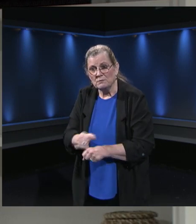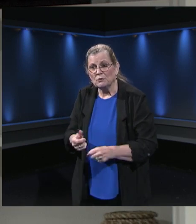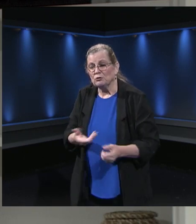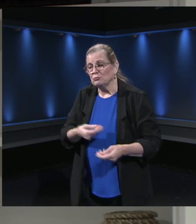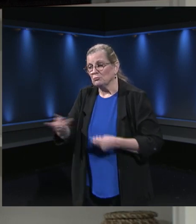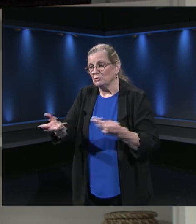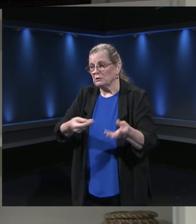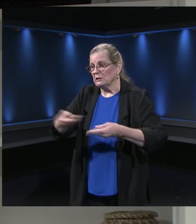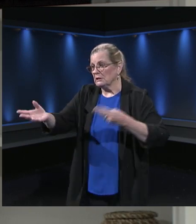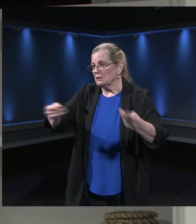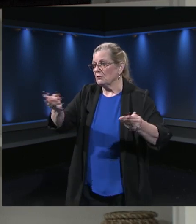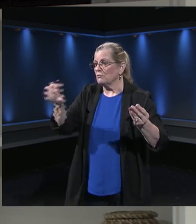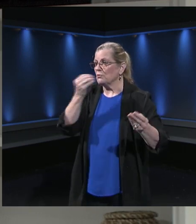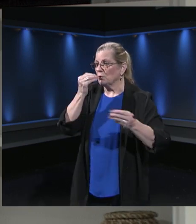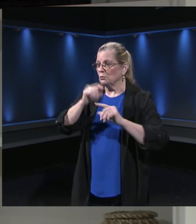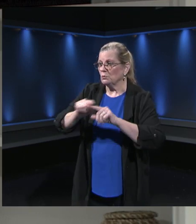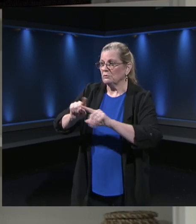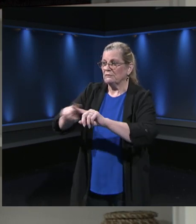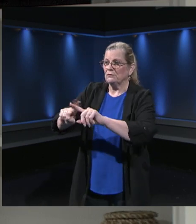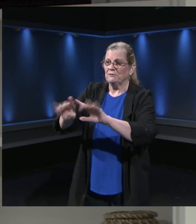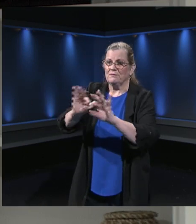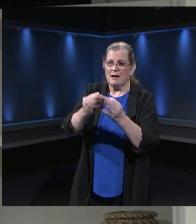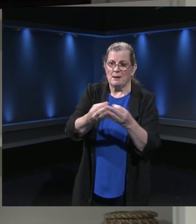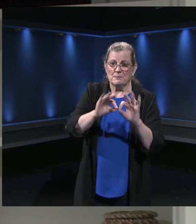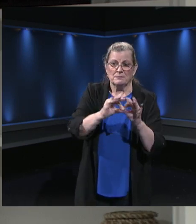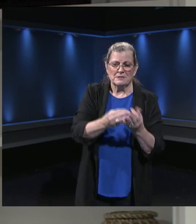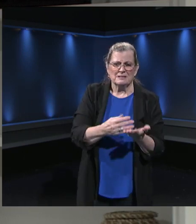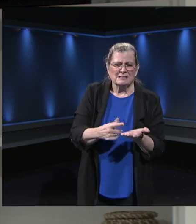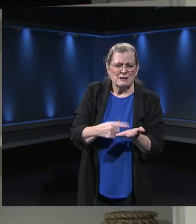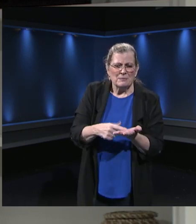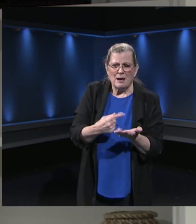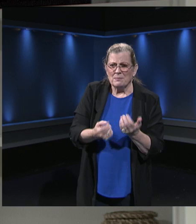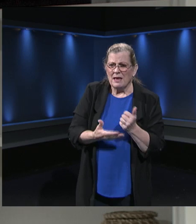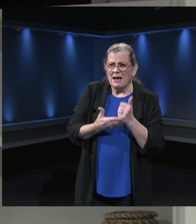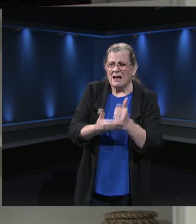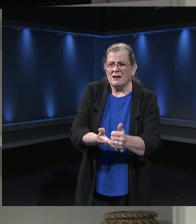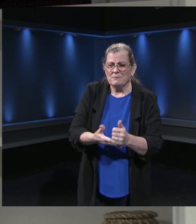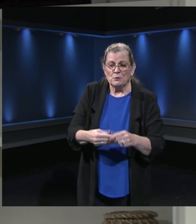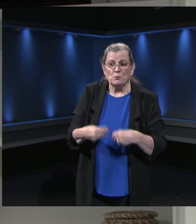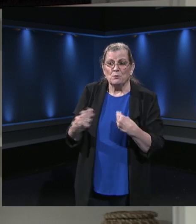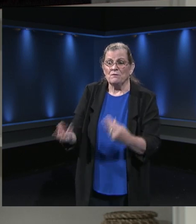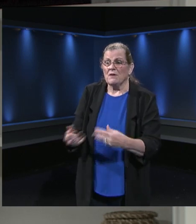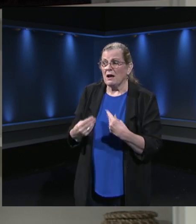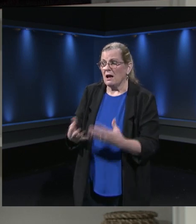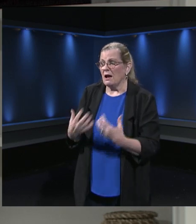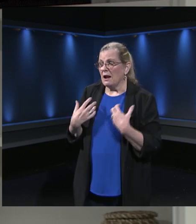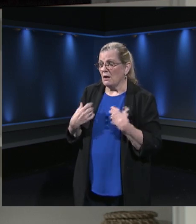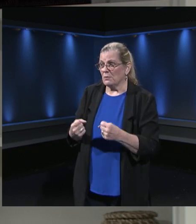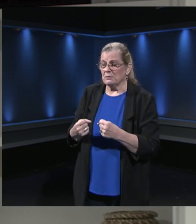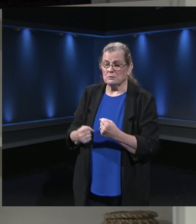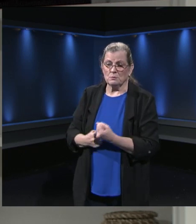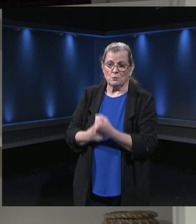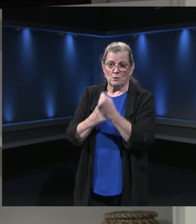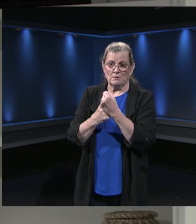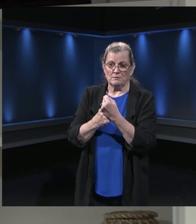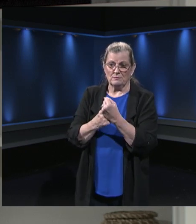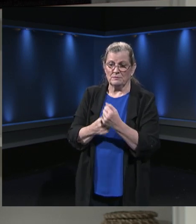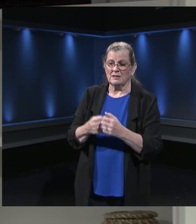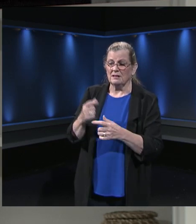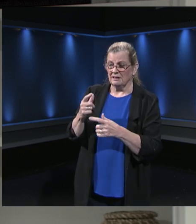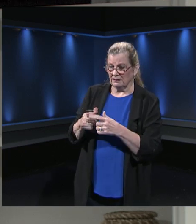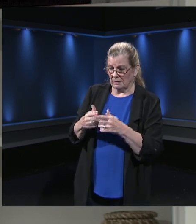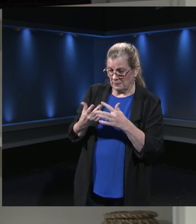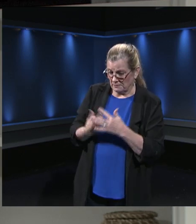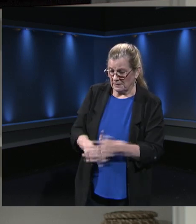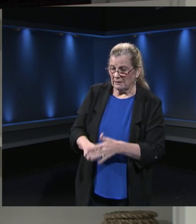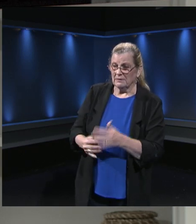food, sometimes perhaps technology, and maybe even some other instructional supports as the year begins. So we're excited. Stay